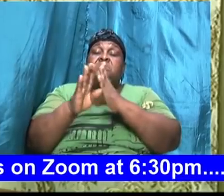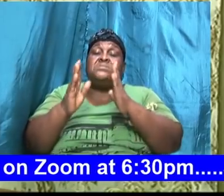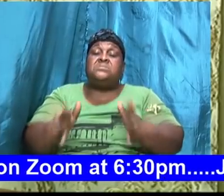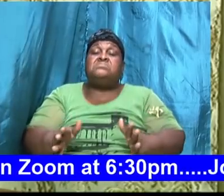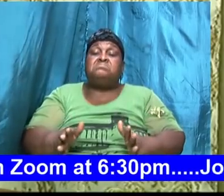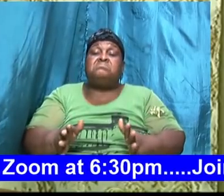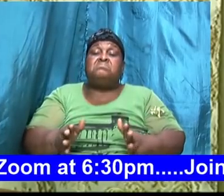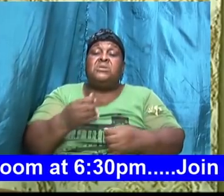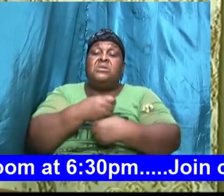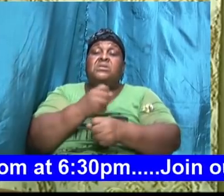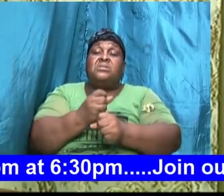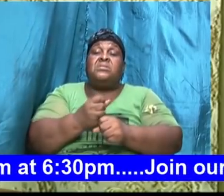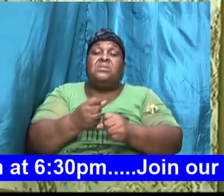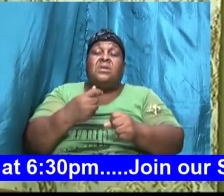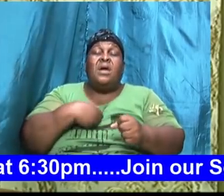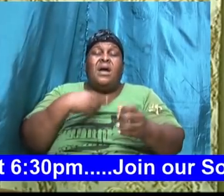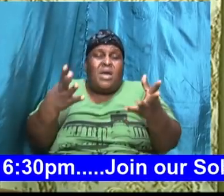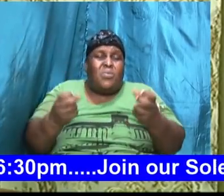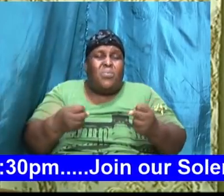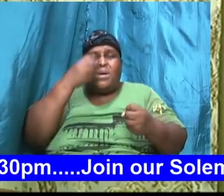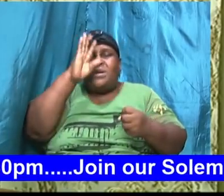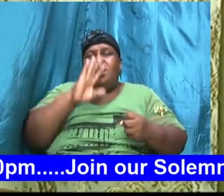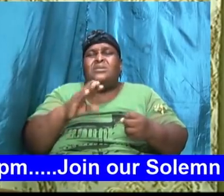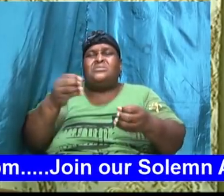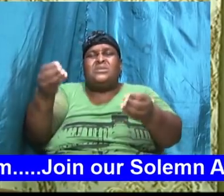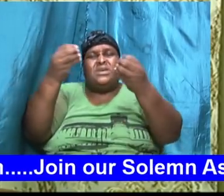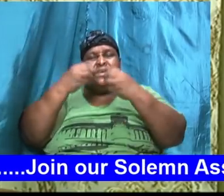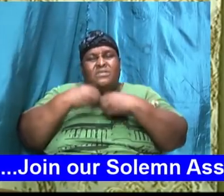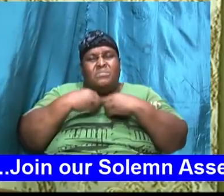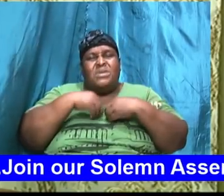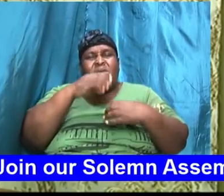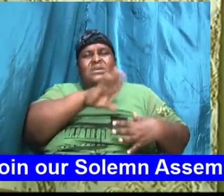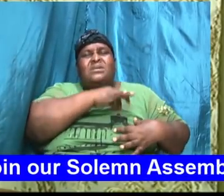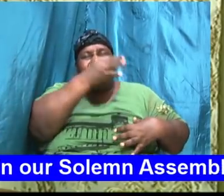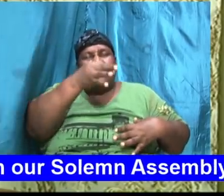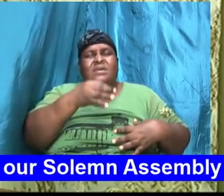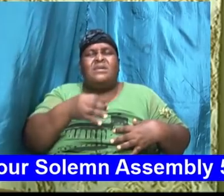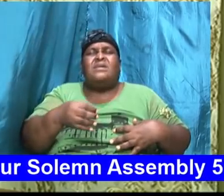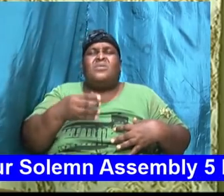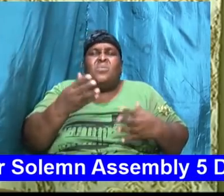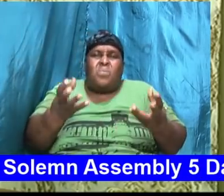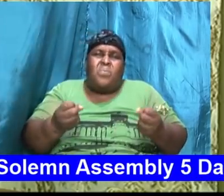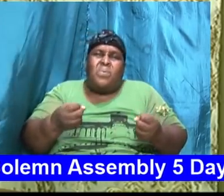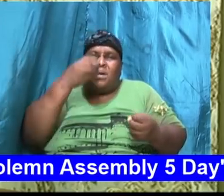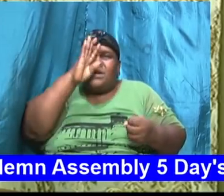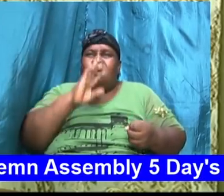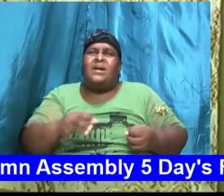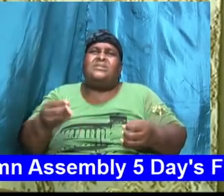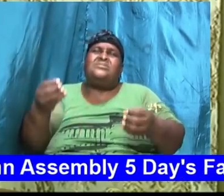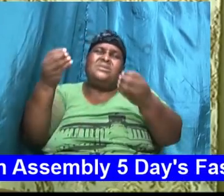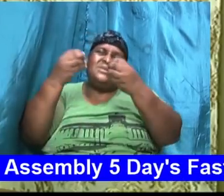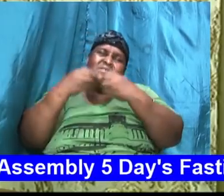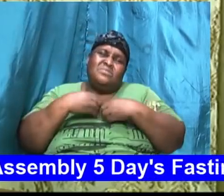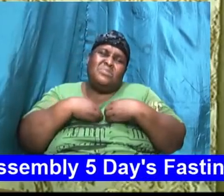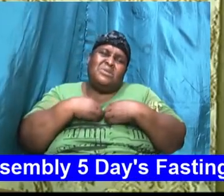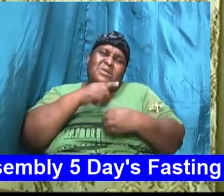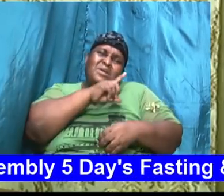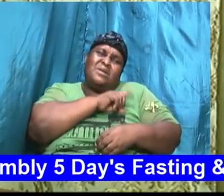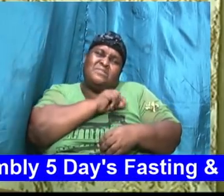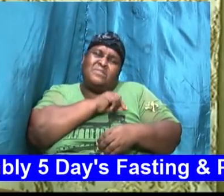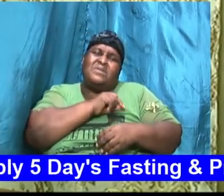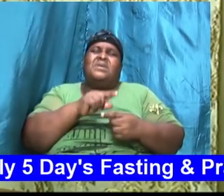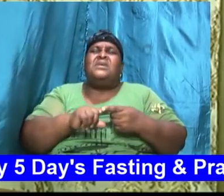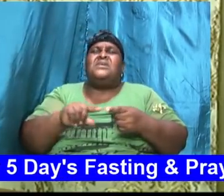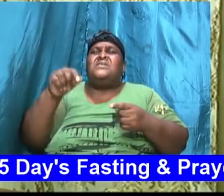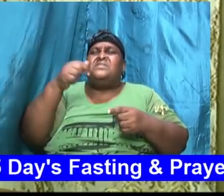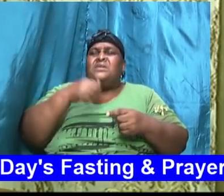want God to give me a spirit I want God to give me a conviction like David's conviction that